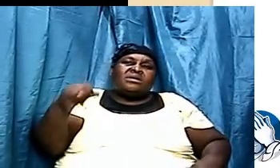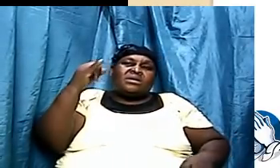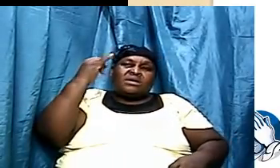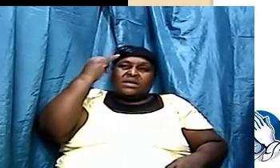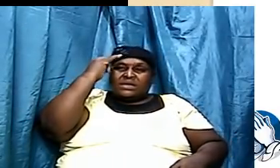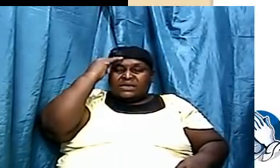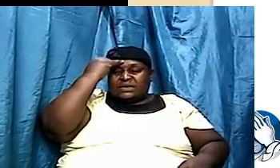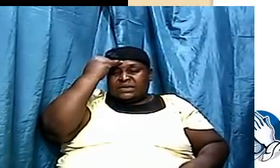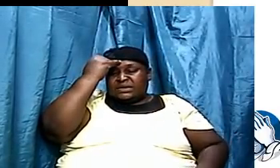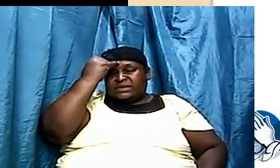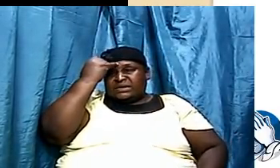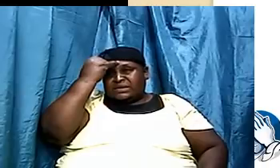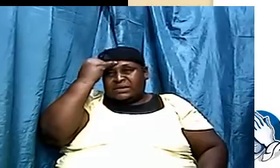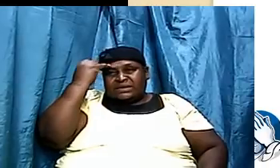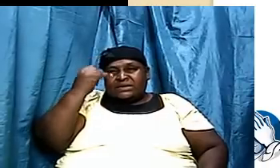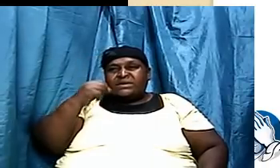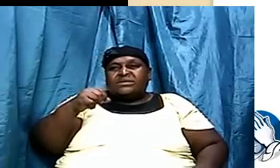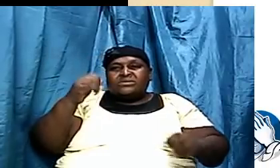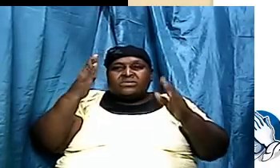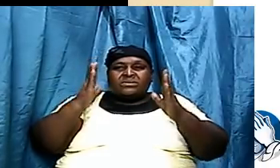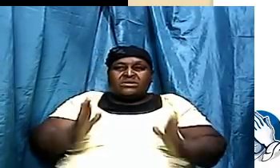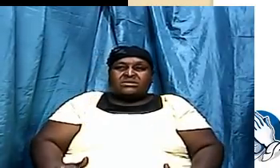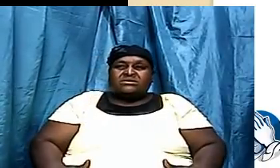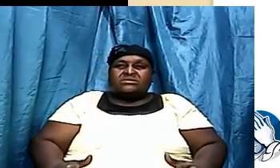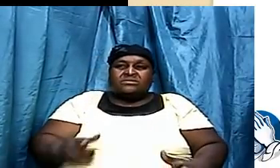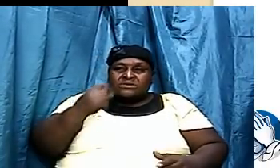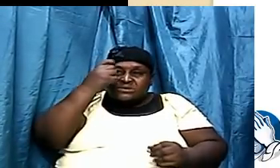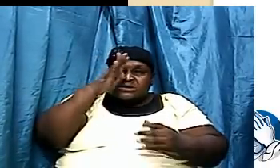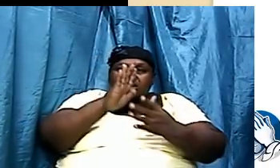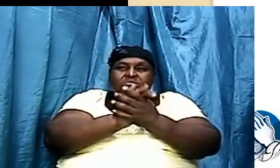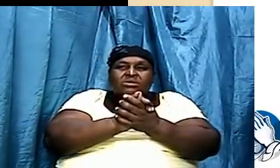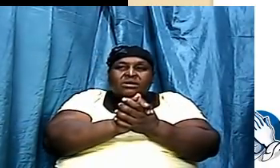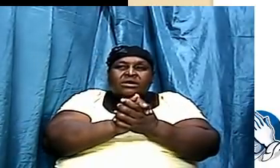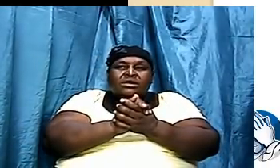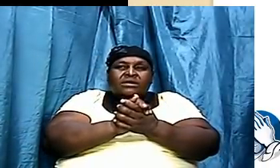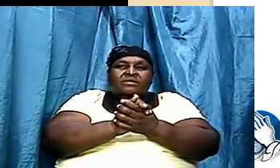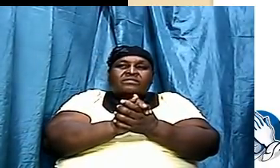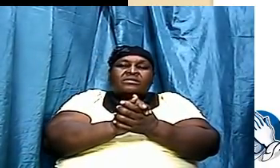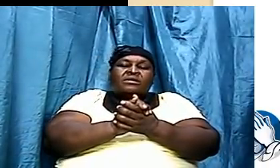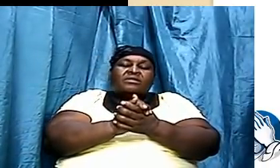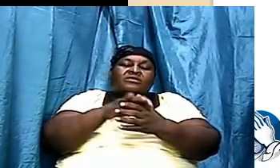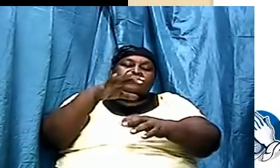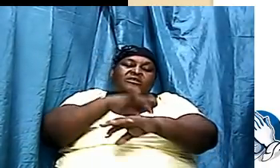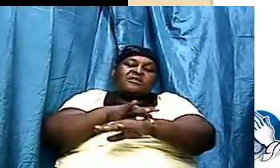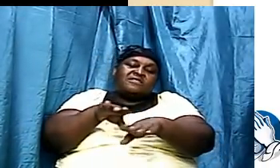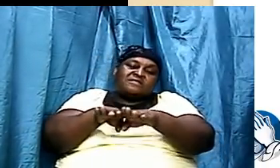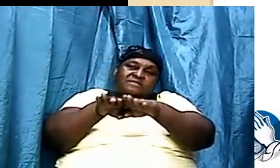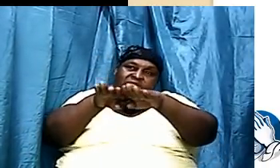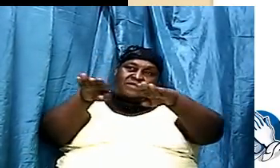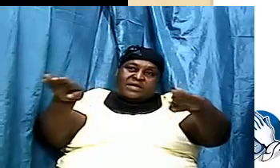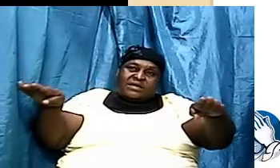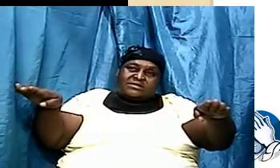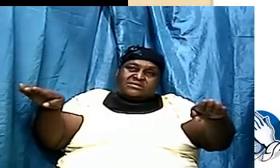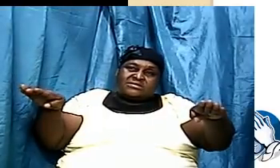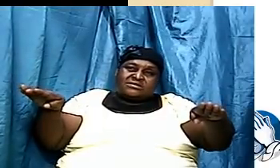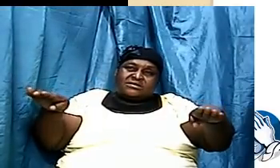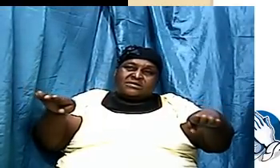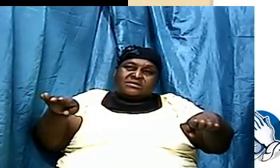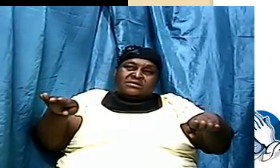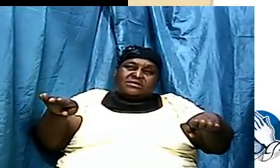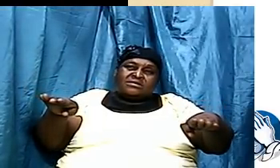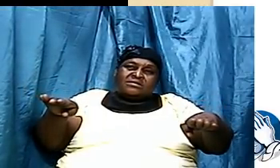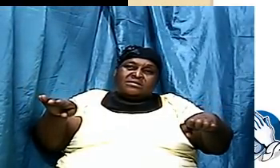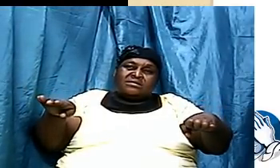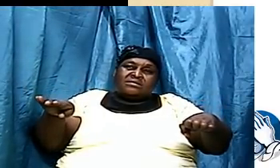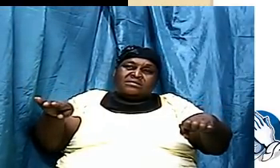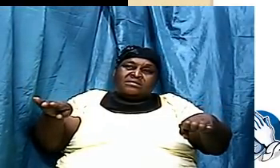these other isms that exist out there, it was a belief that the earth is flat, but not all that is flat, it is